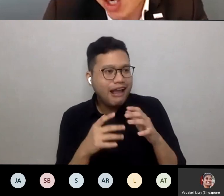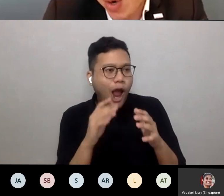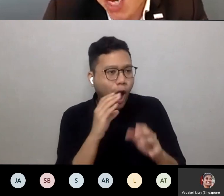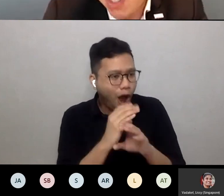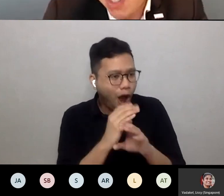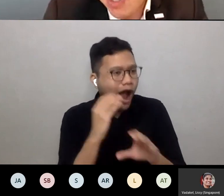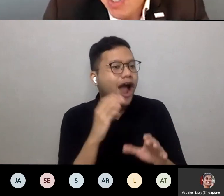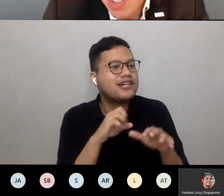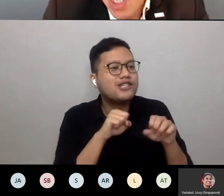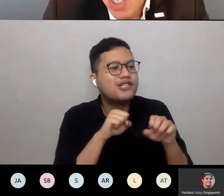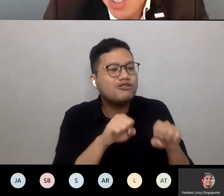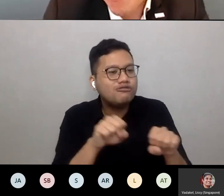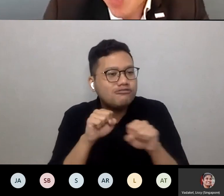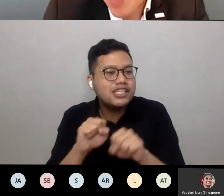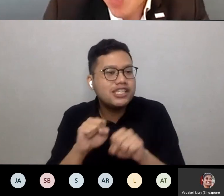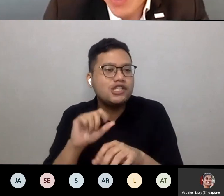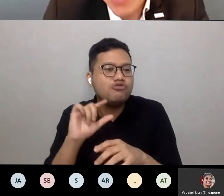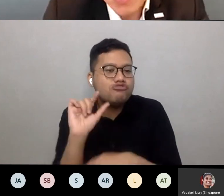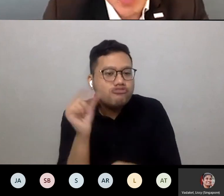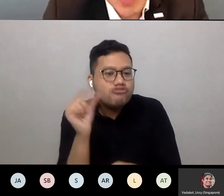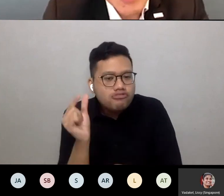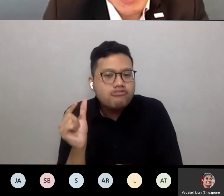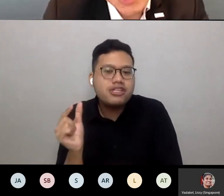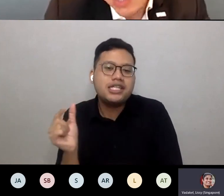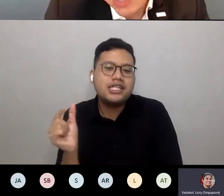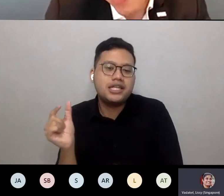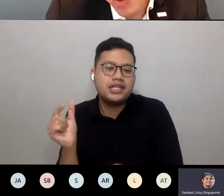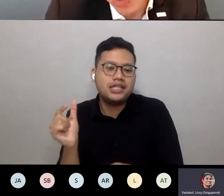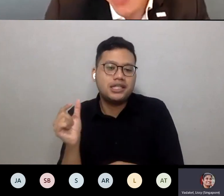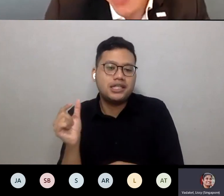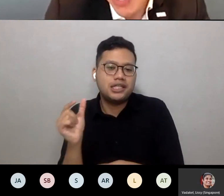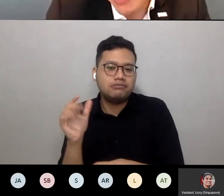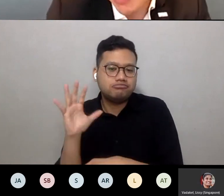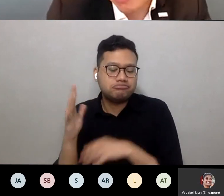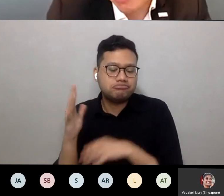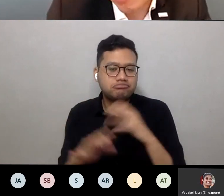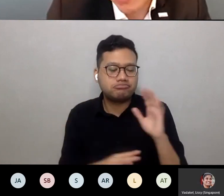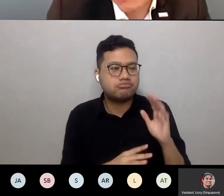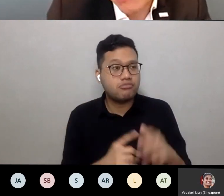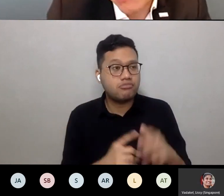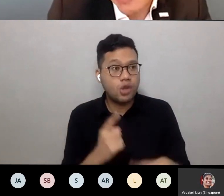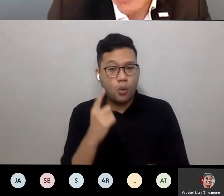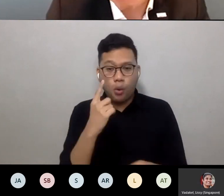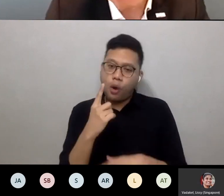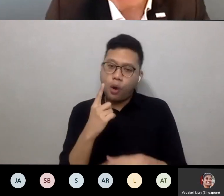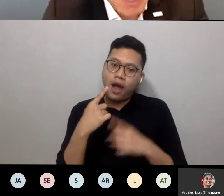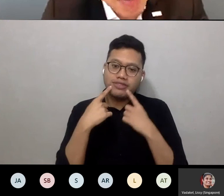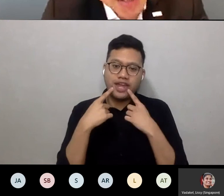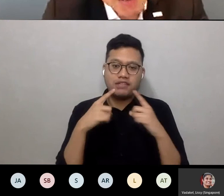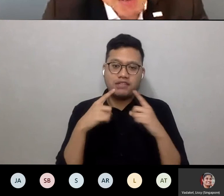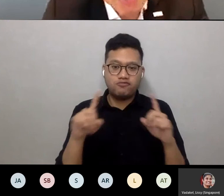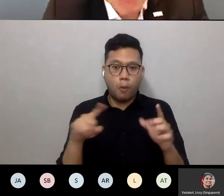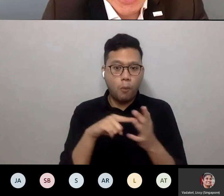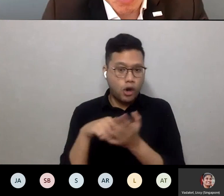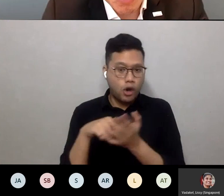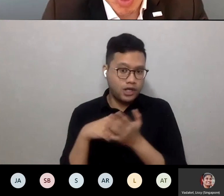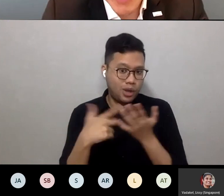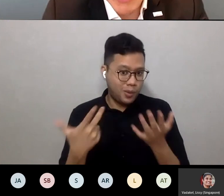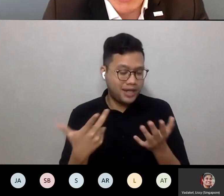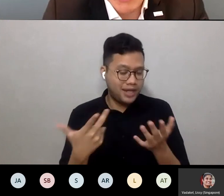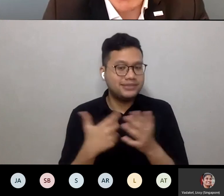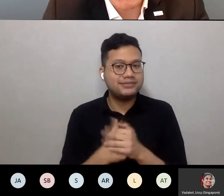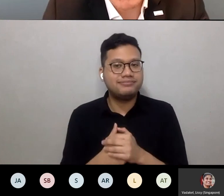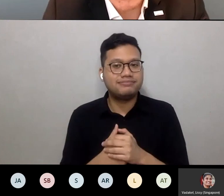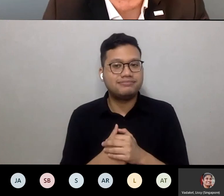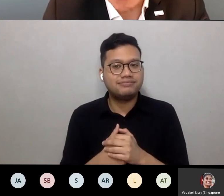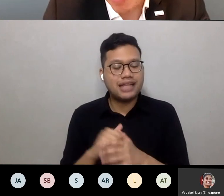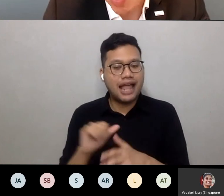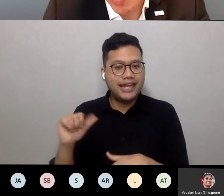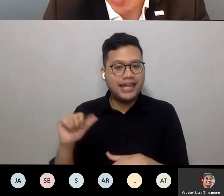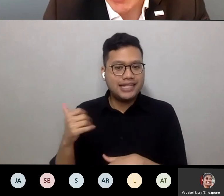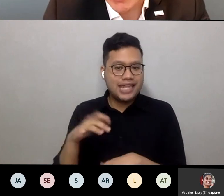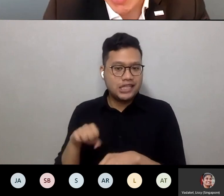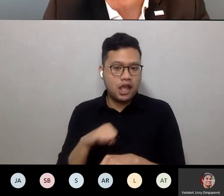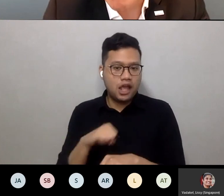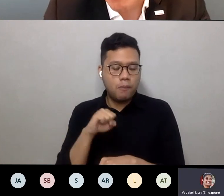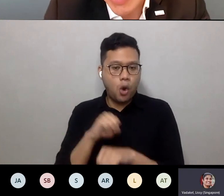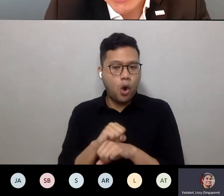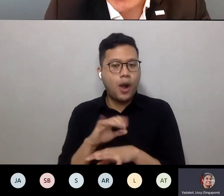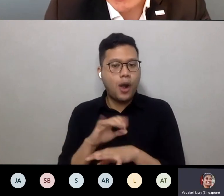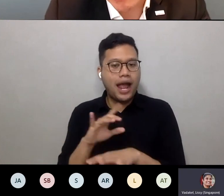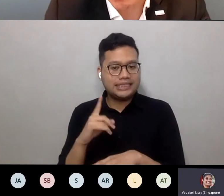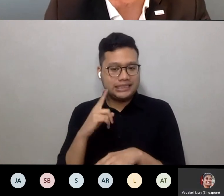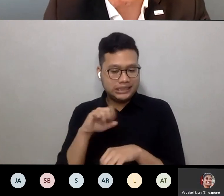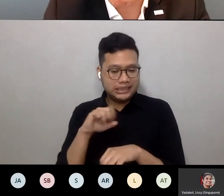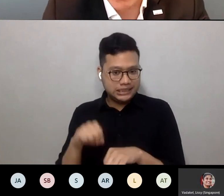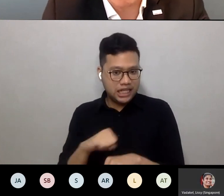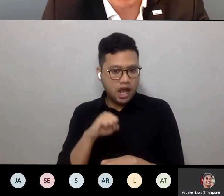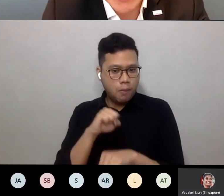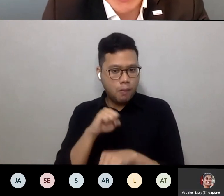also greenery. One successful model that I would say, other than Singapore, because I think Singapore's